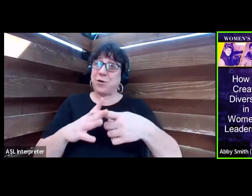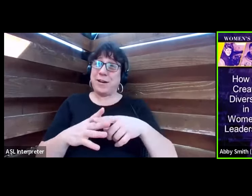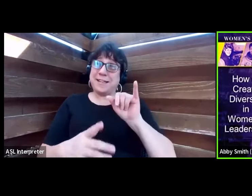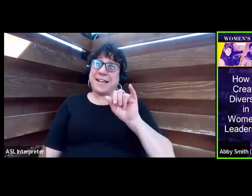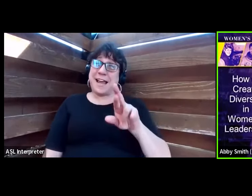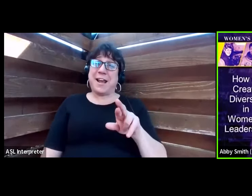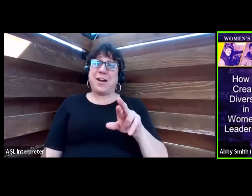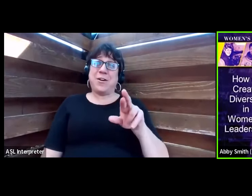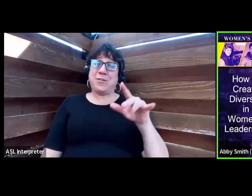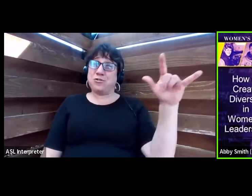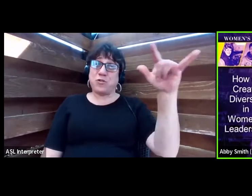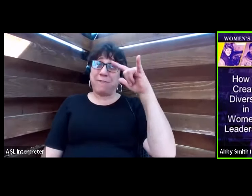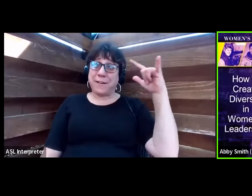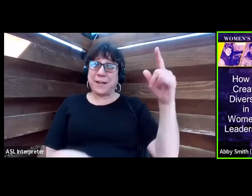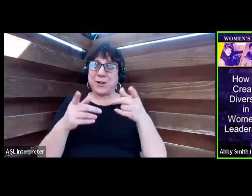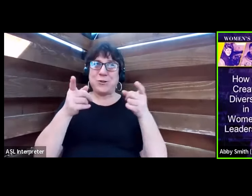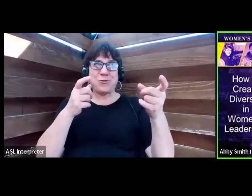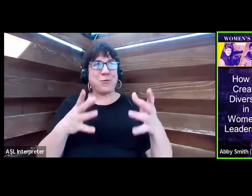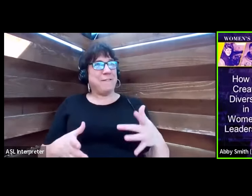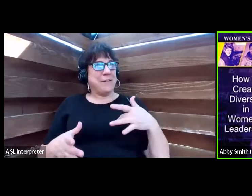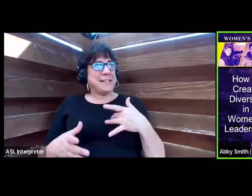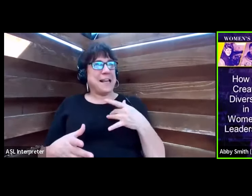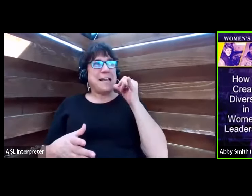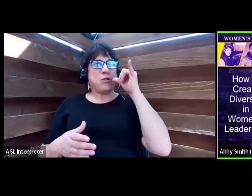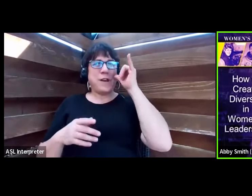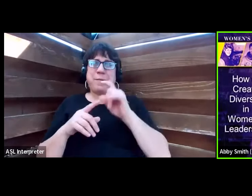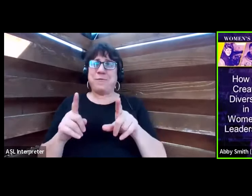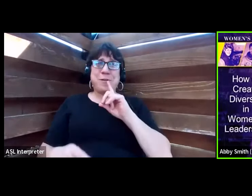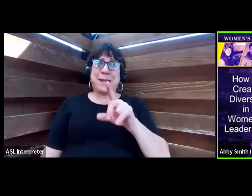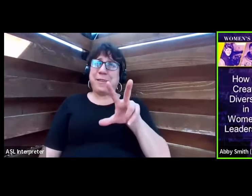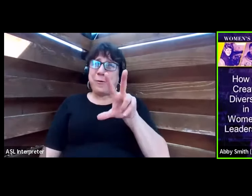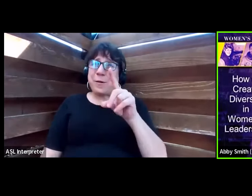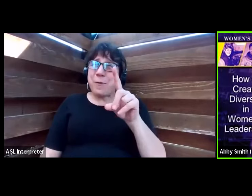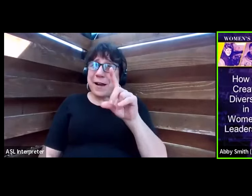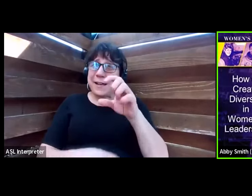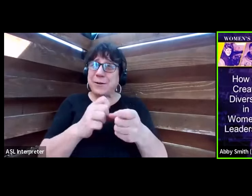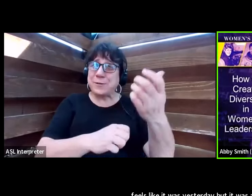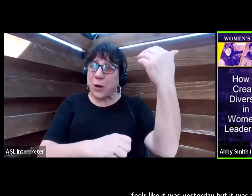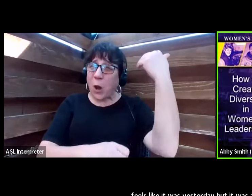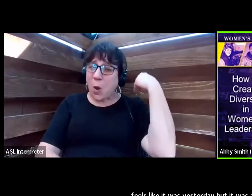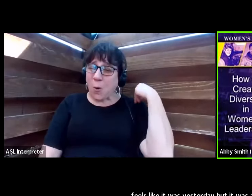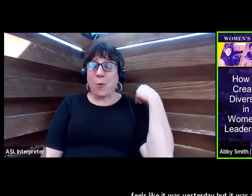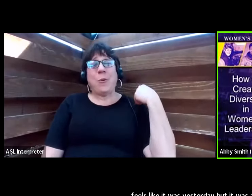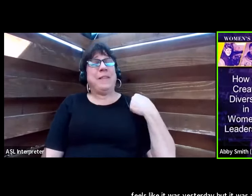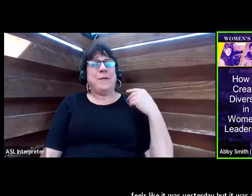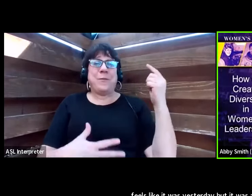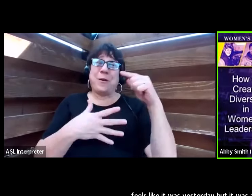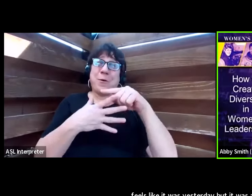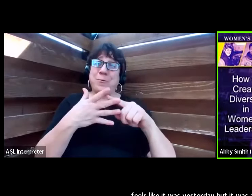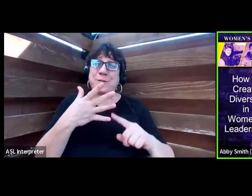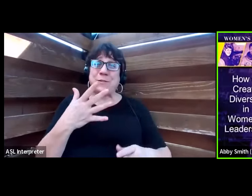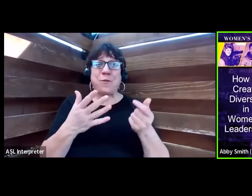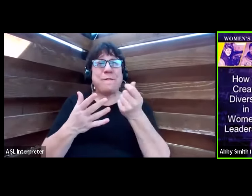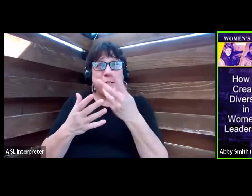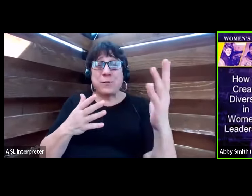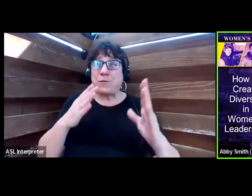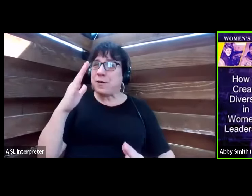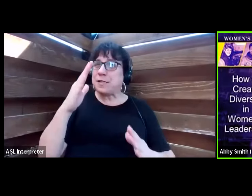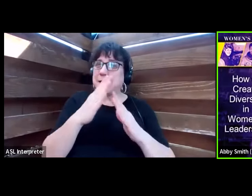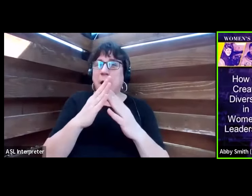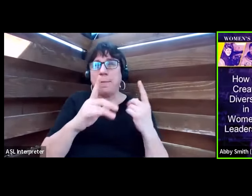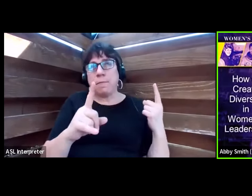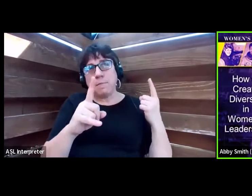Wow, it feels like it was yesterday, but it was actually 31 years ago. These are just a few of our top mission-critical